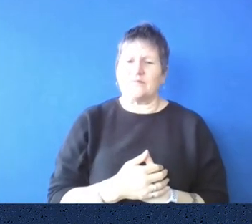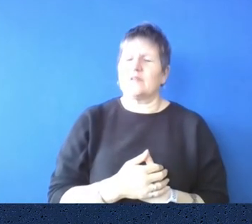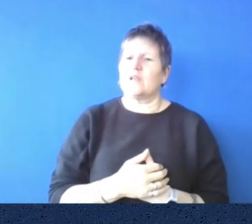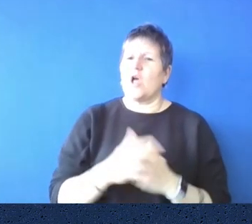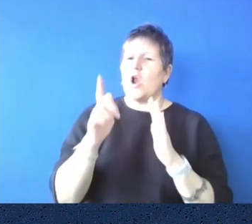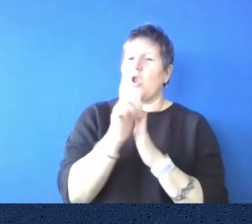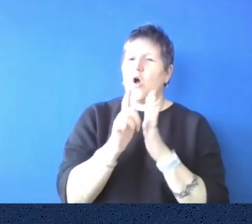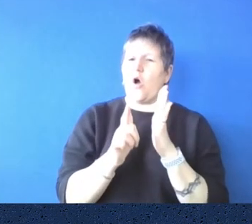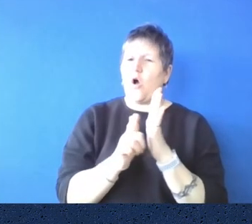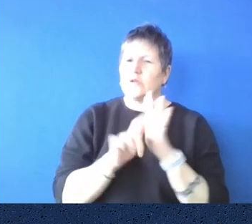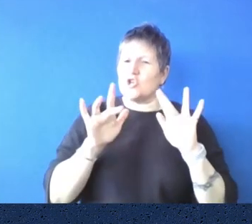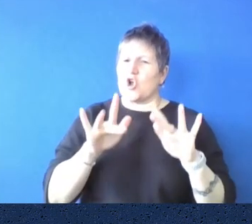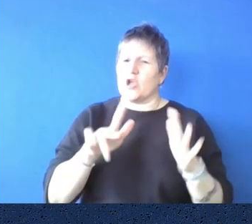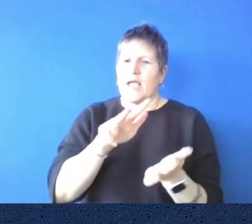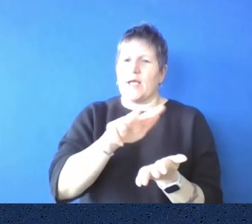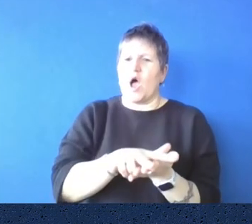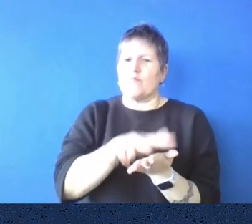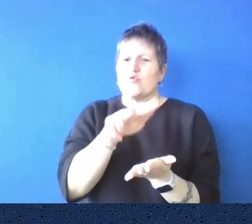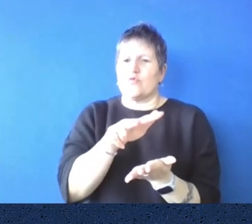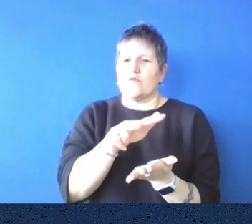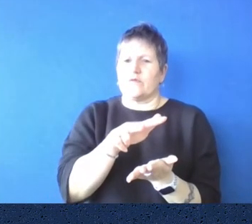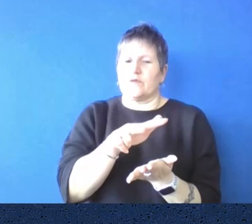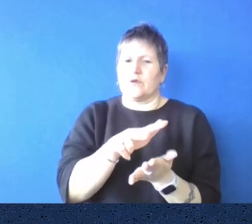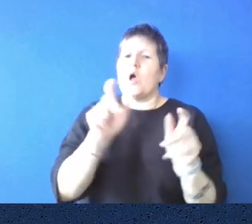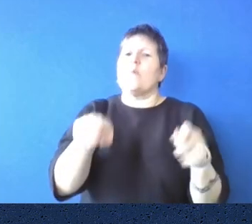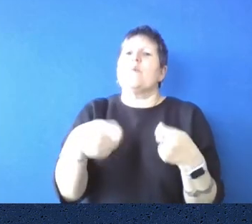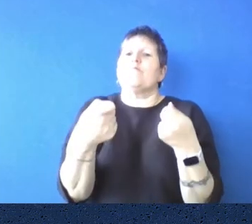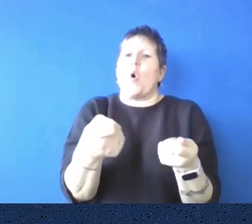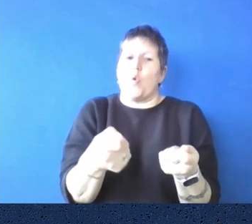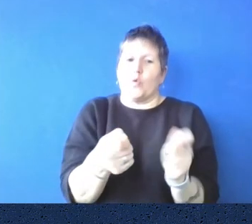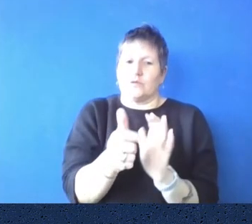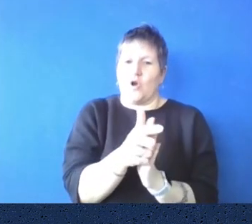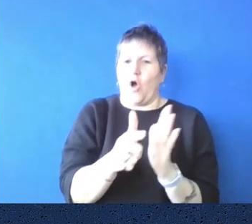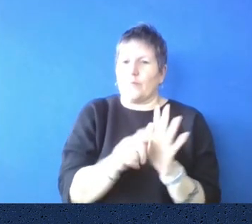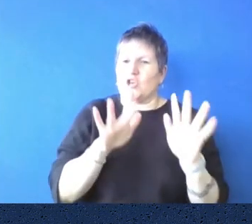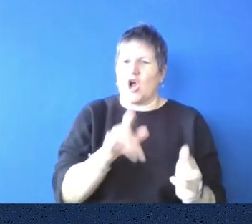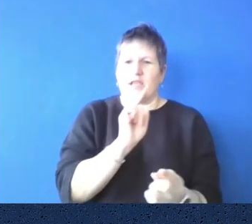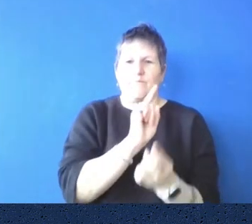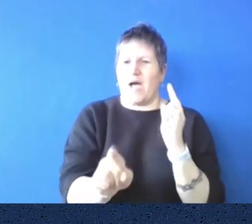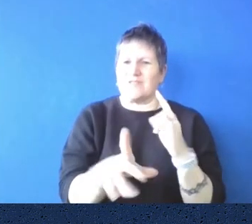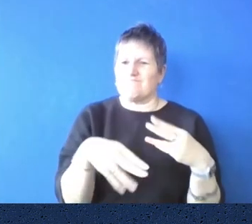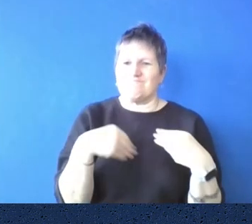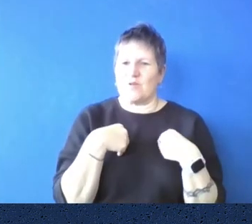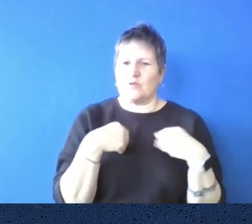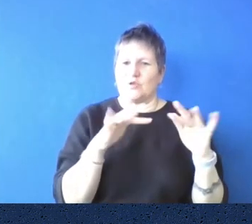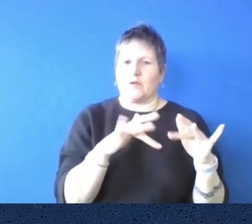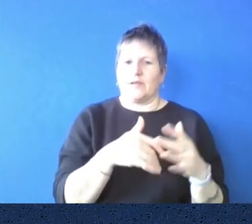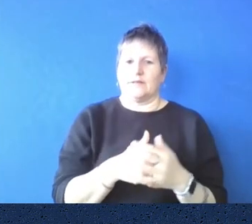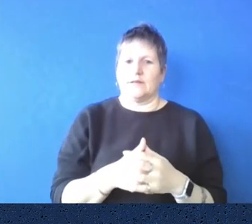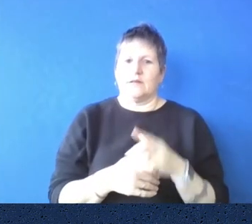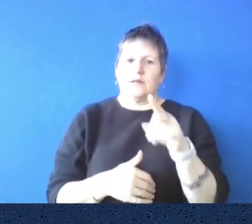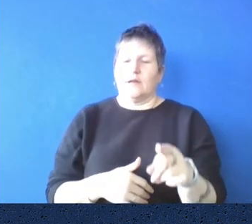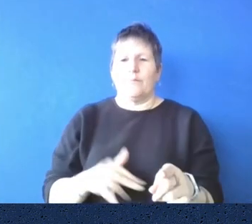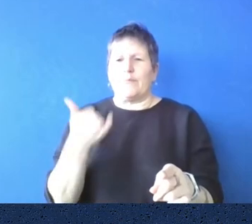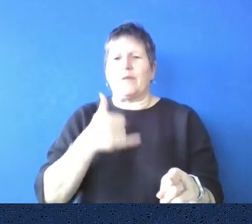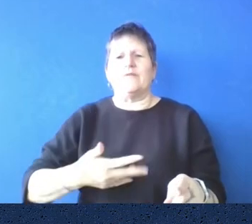been, hadn't been approved. Right. Laws proposed yet never Proposed, yes, never passed. Right. And it was possibly a disgruntled member,